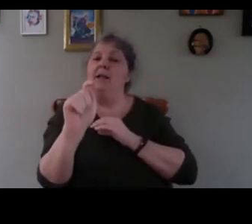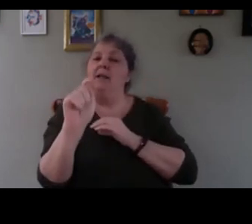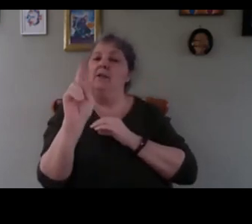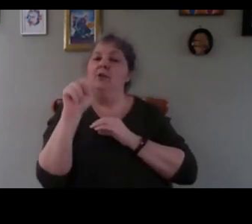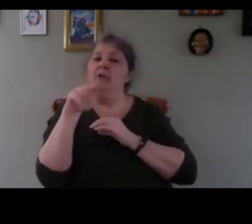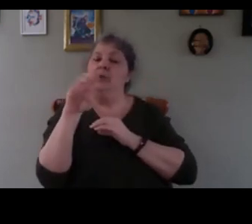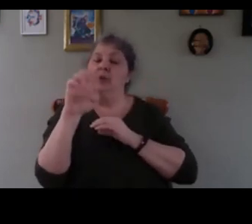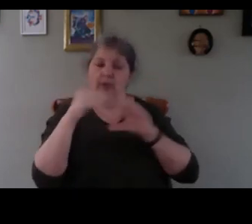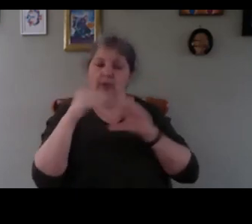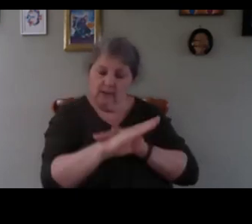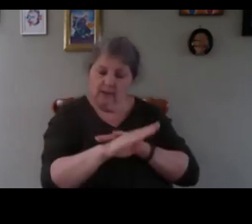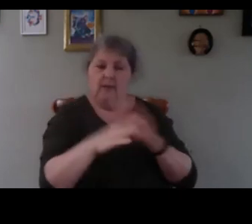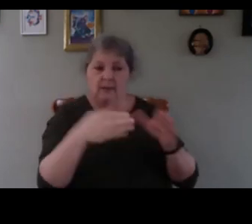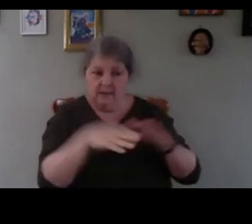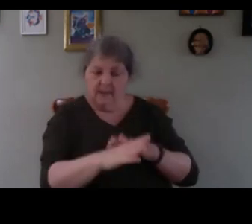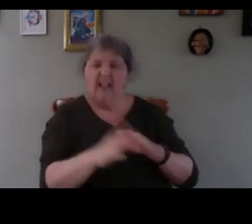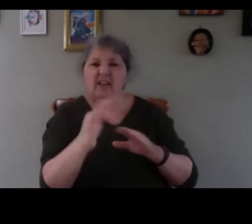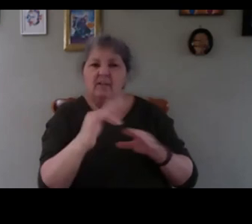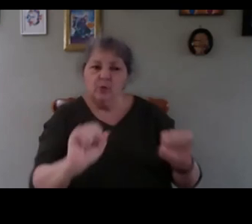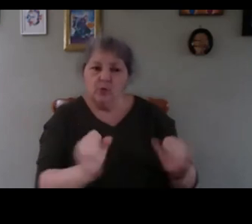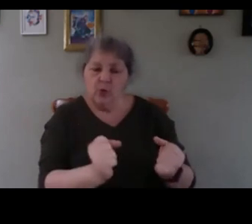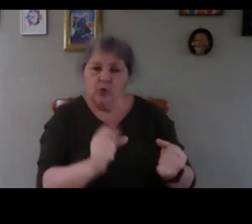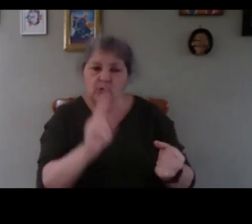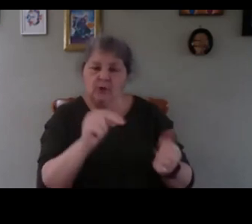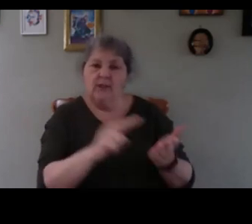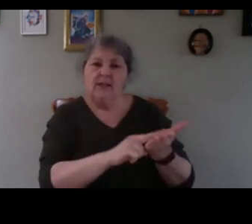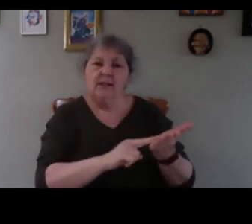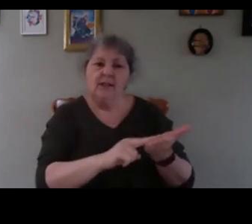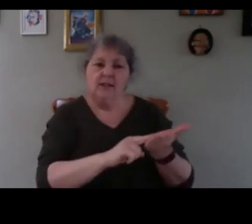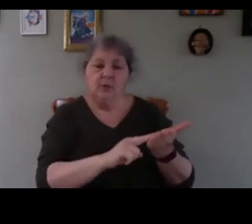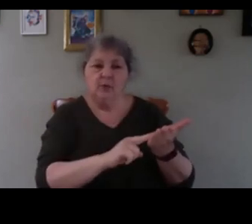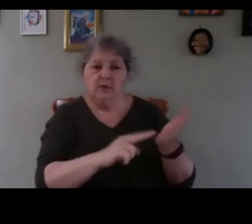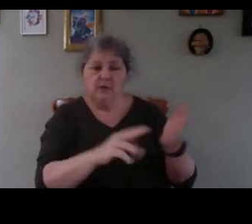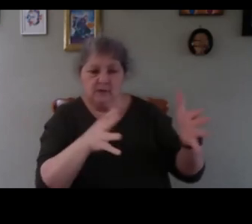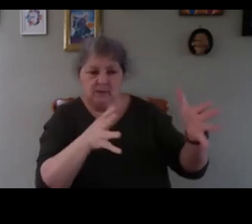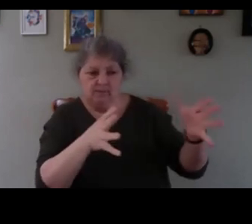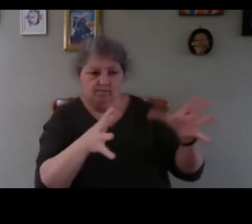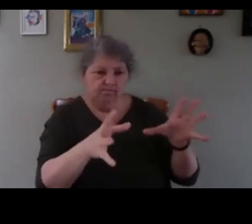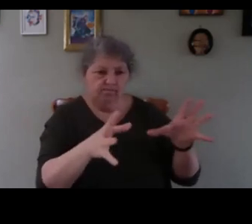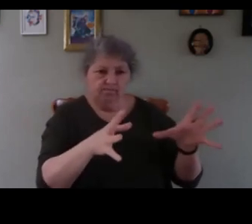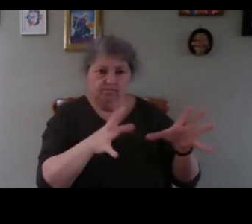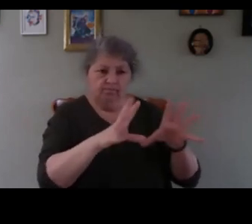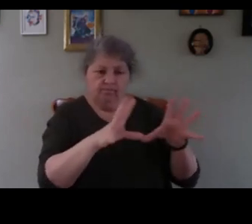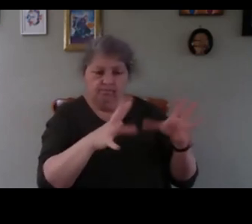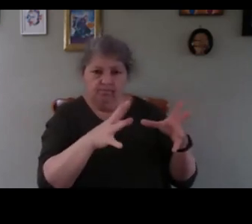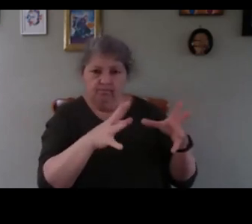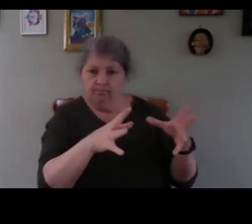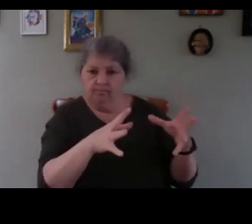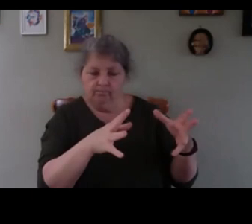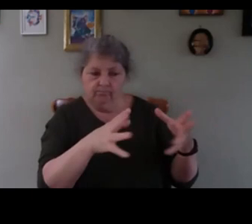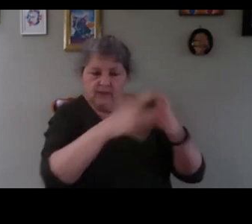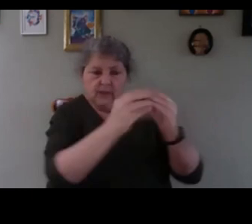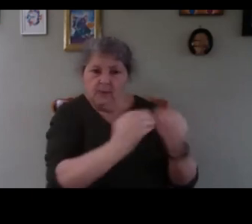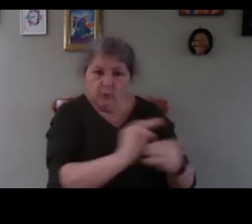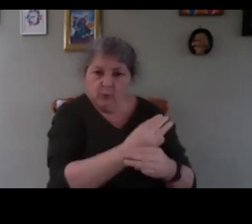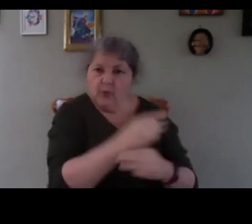whatever and if it's too cold you can use a fleece to protect them then